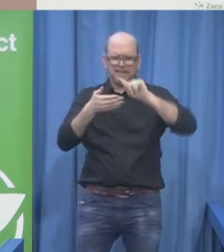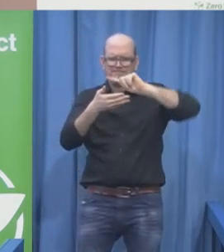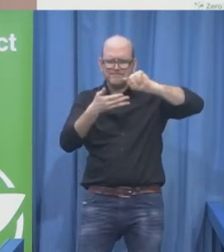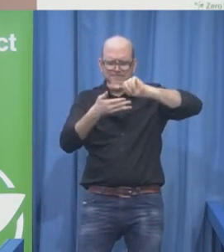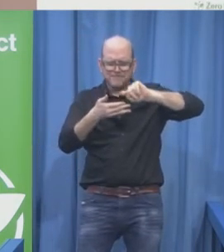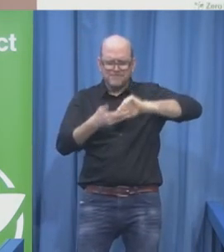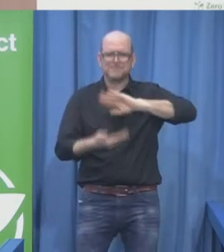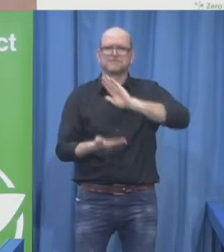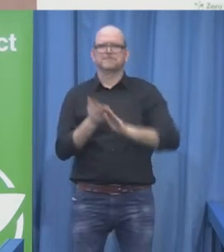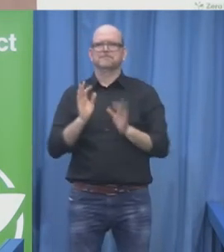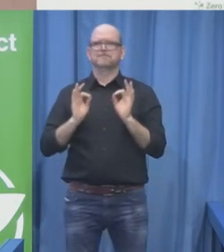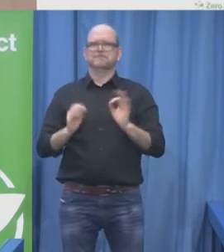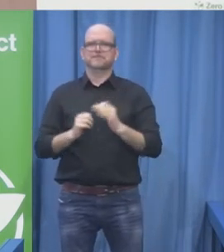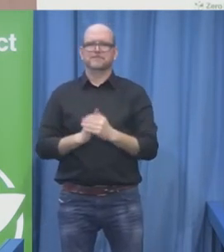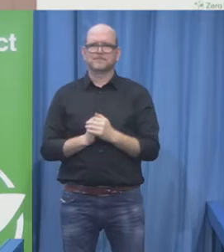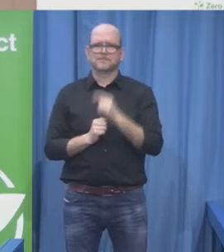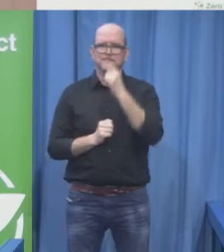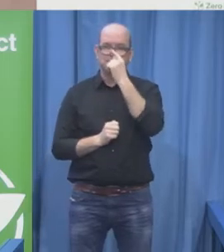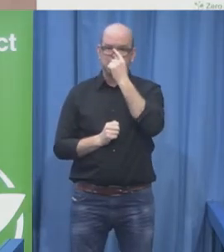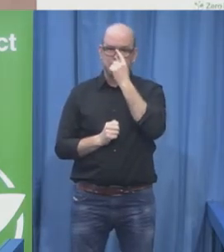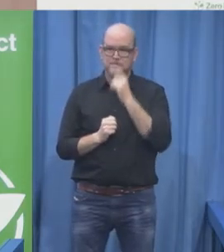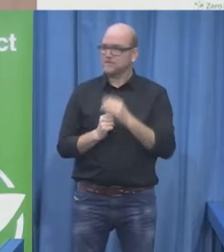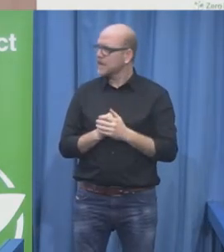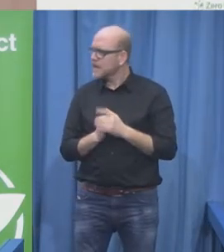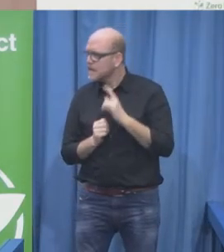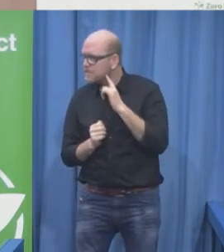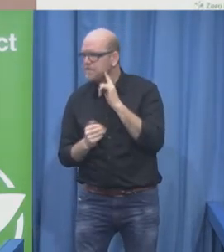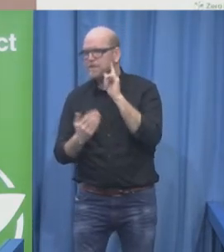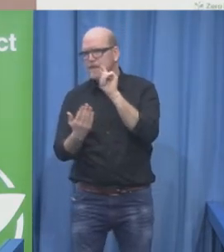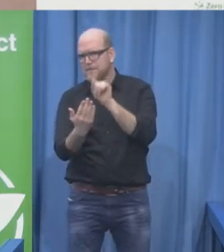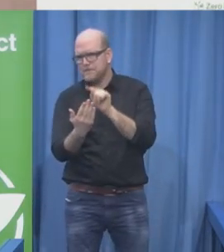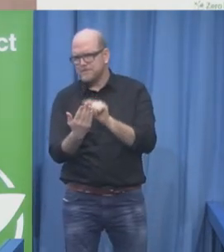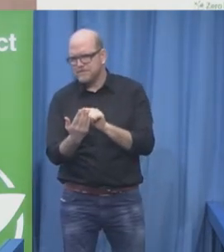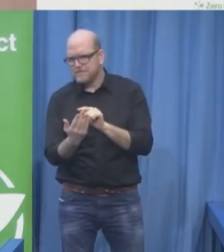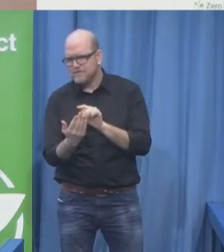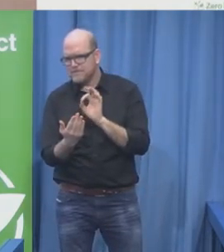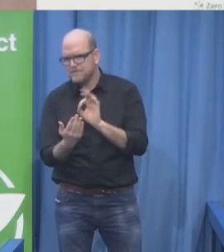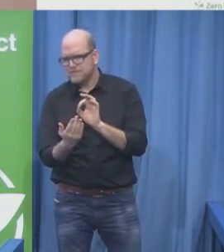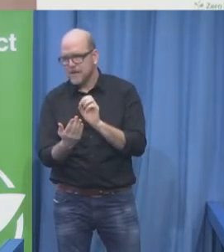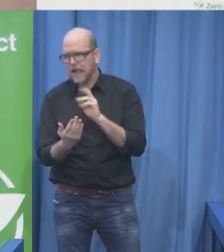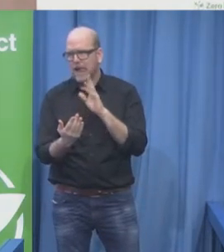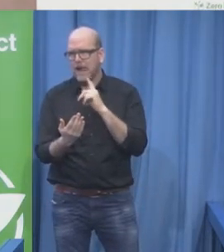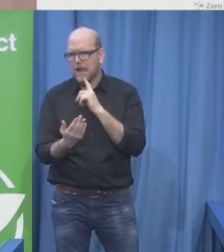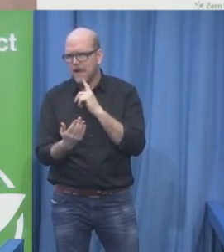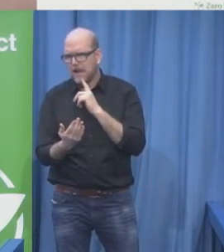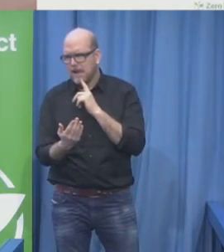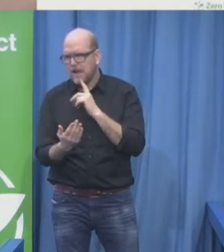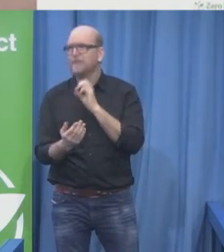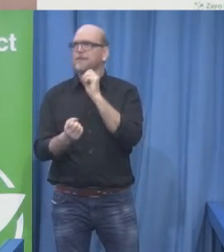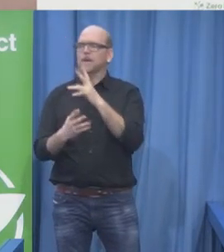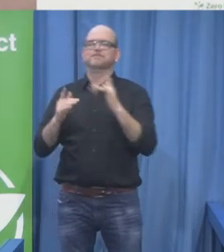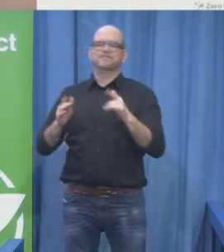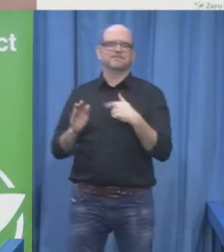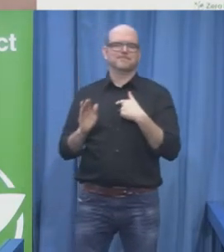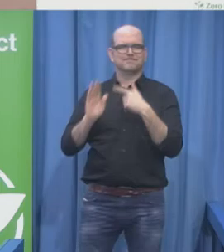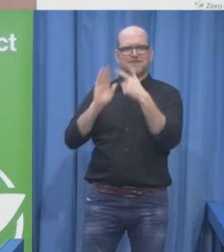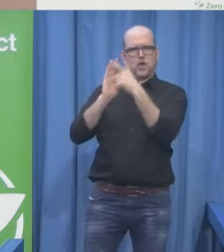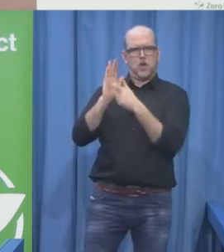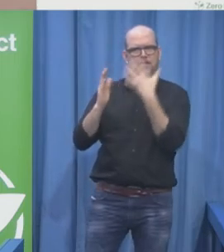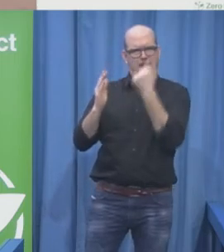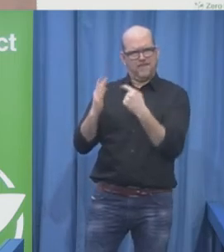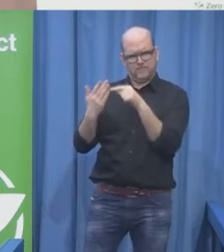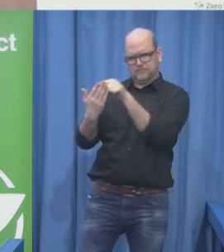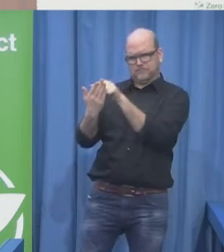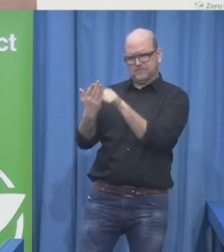that I also mentioned, rights and laws, what are the costs? Now, let's move to the second point, the